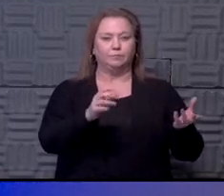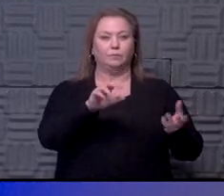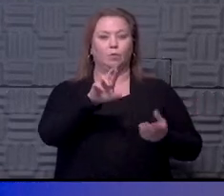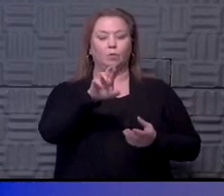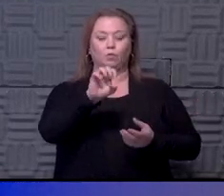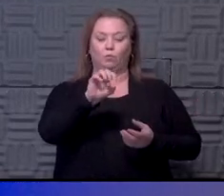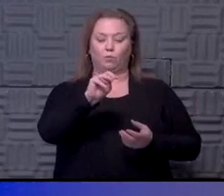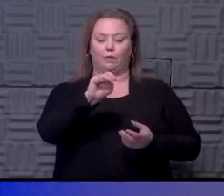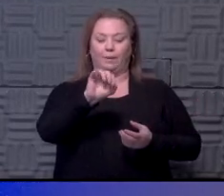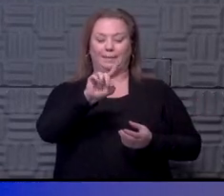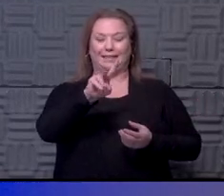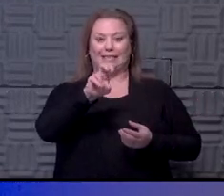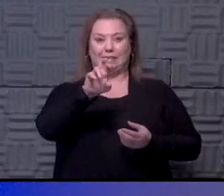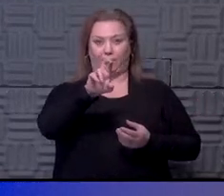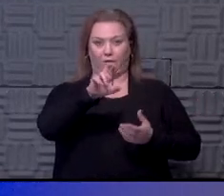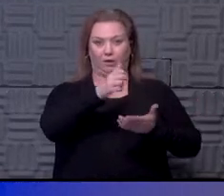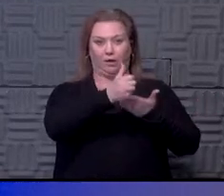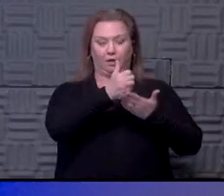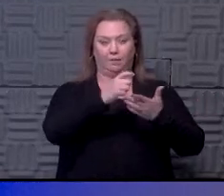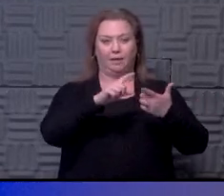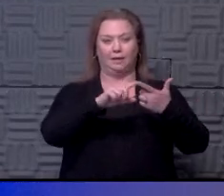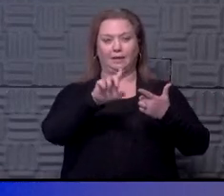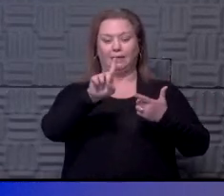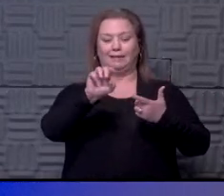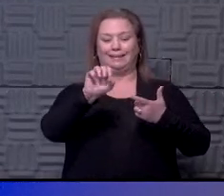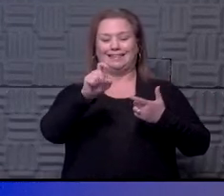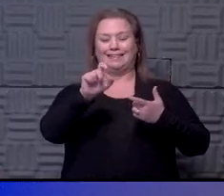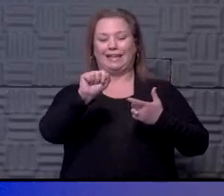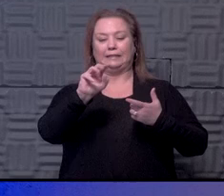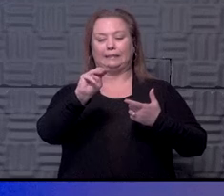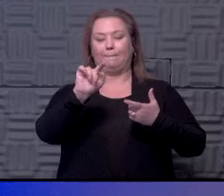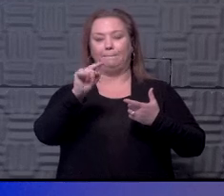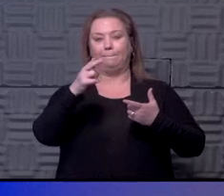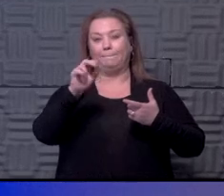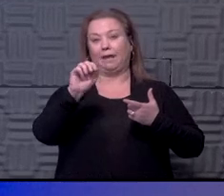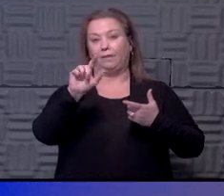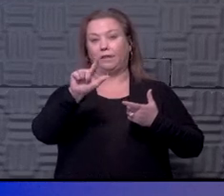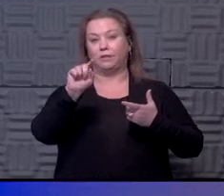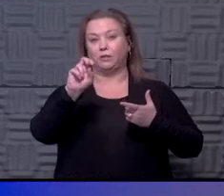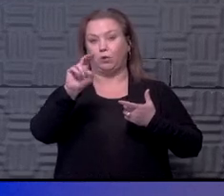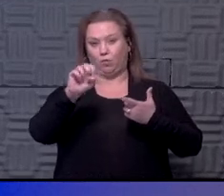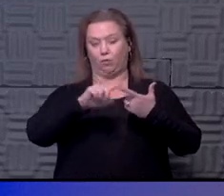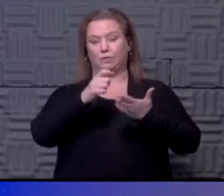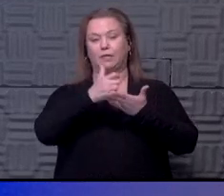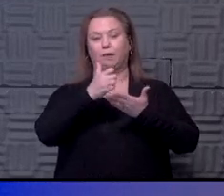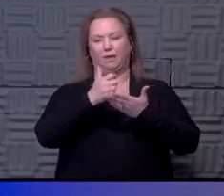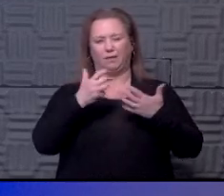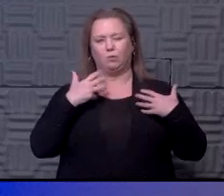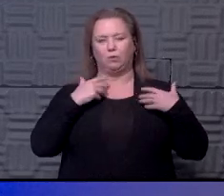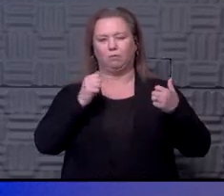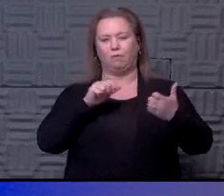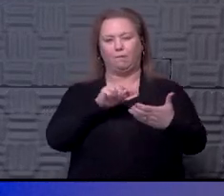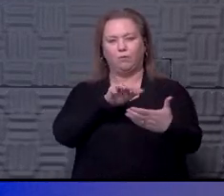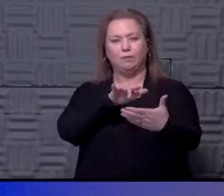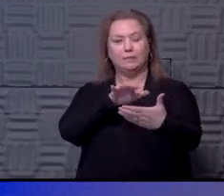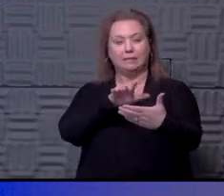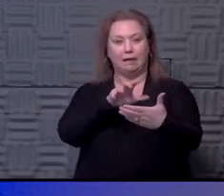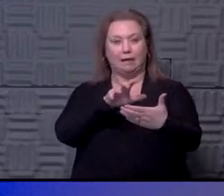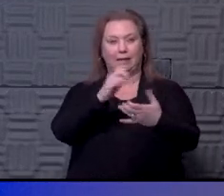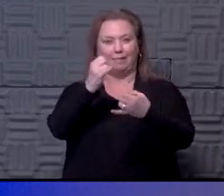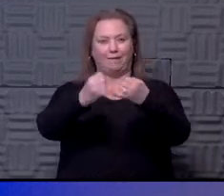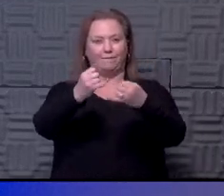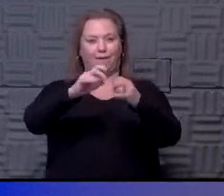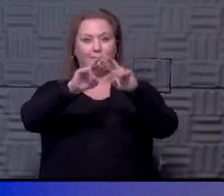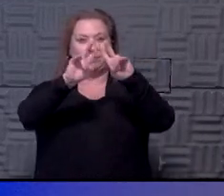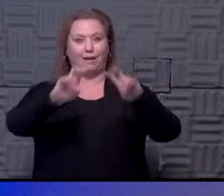remdesivir has helped. Dexamethasone has helped. There's just been a new study, the recovery study that was final